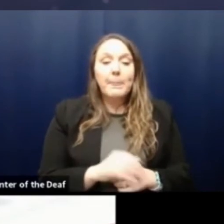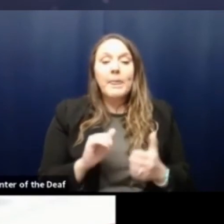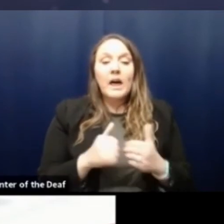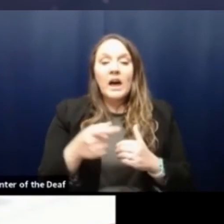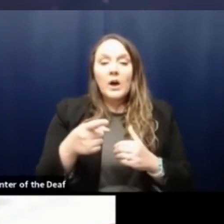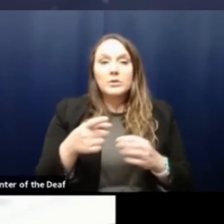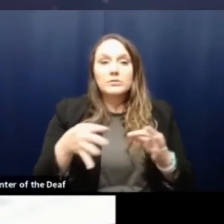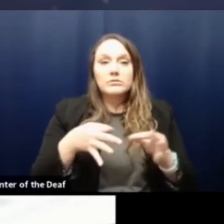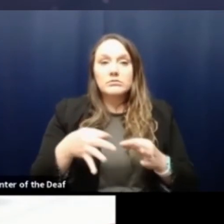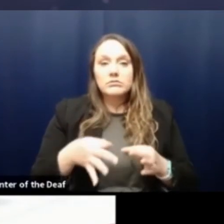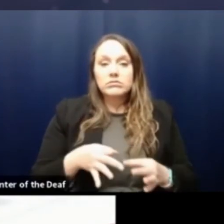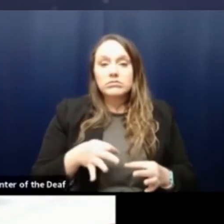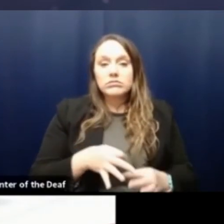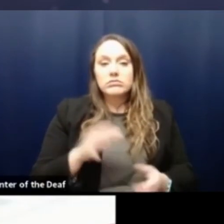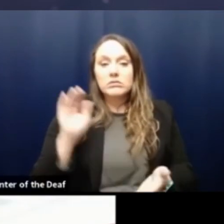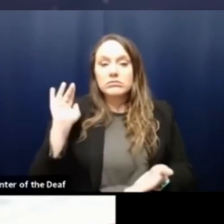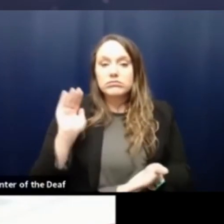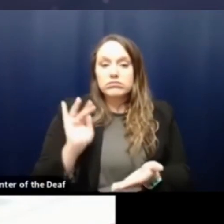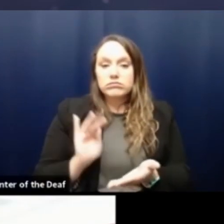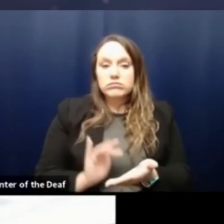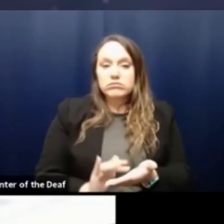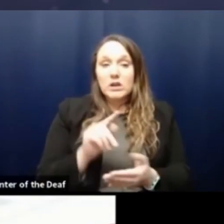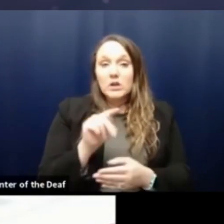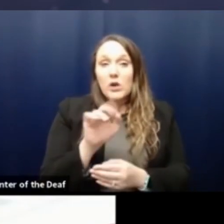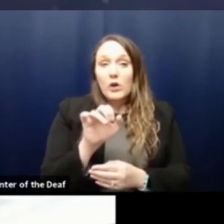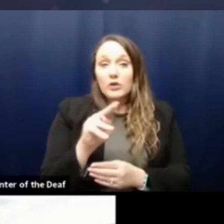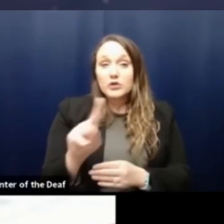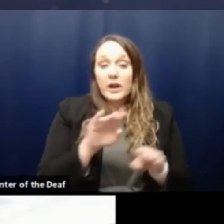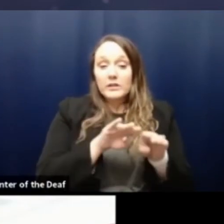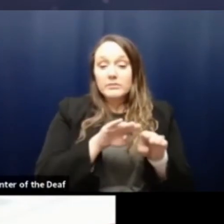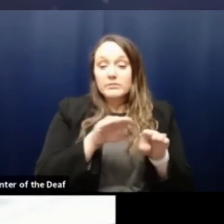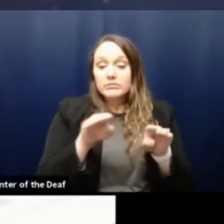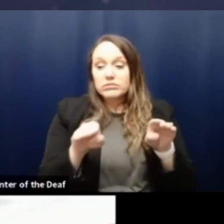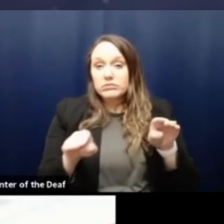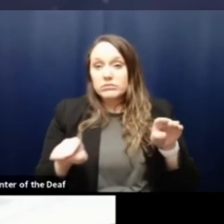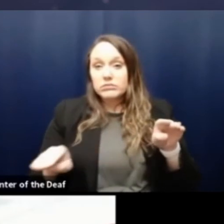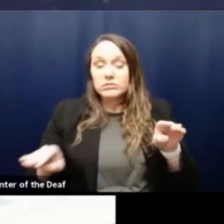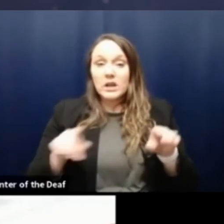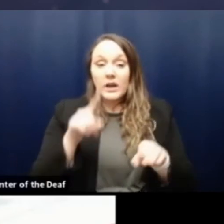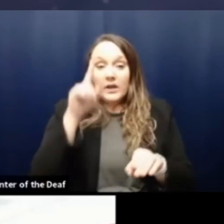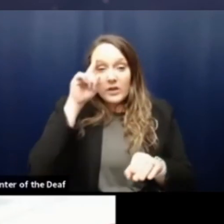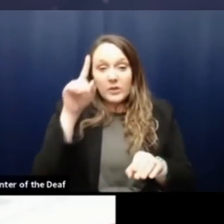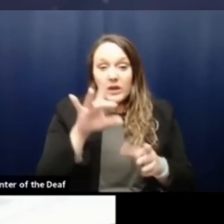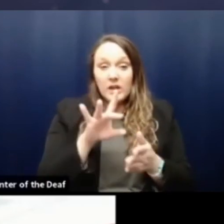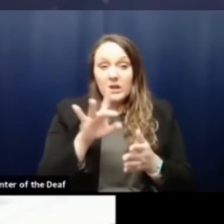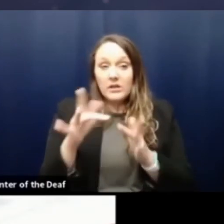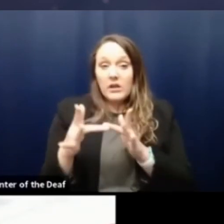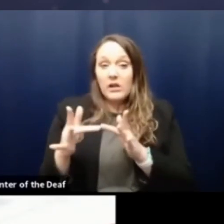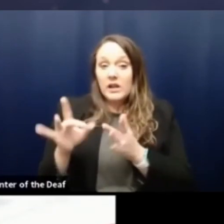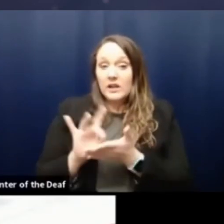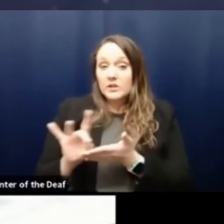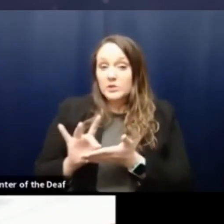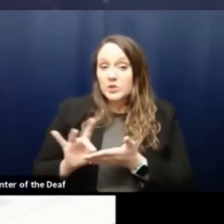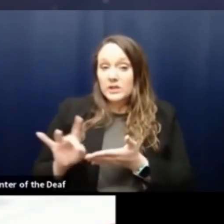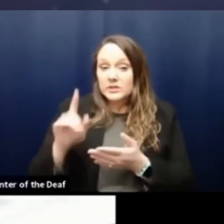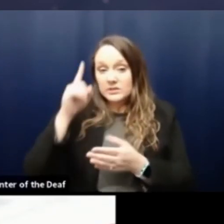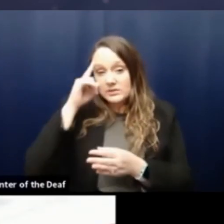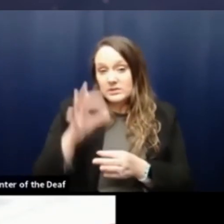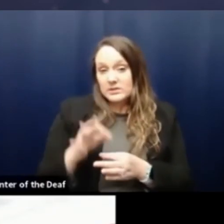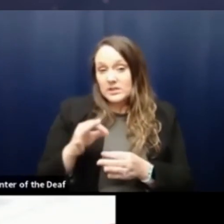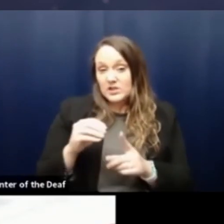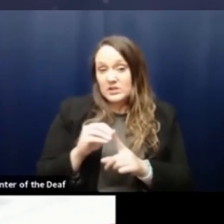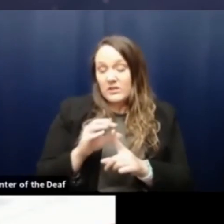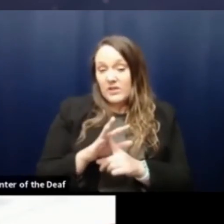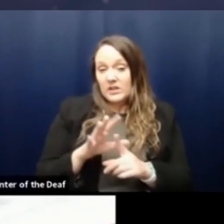describe the downward trends we've been seeing? Do you think your contact tracing decisions have had any impact on case counts? And if so, how?